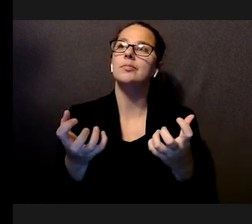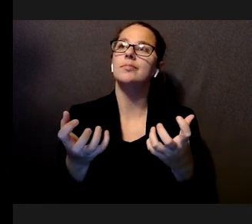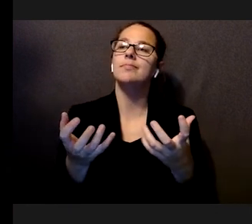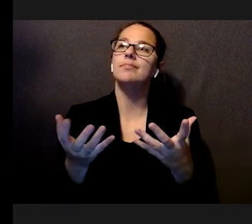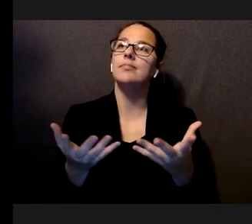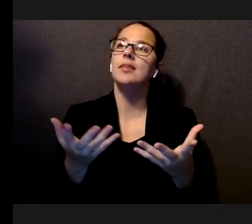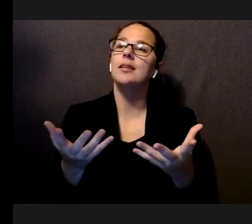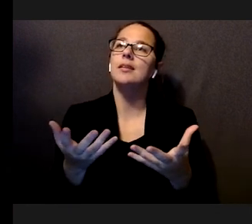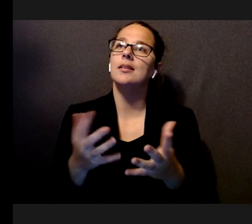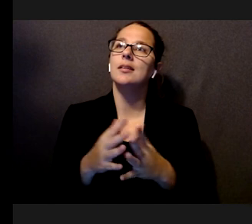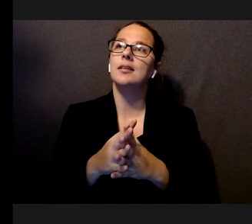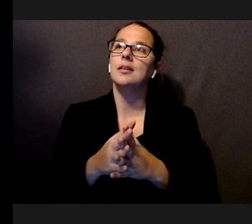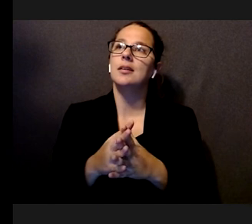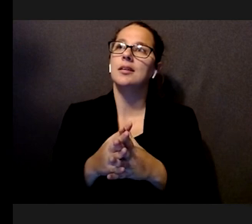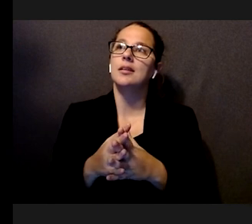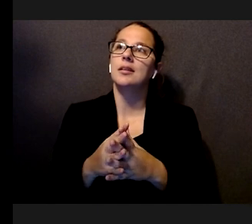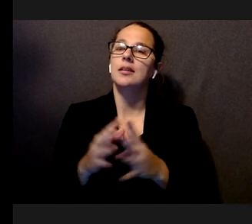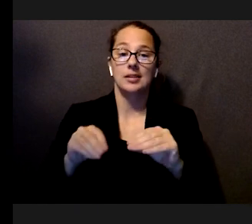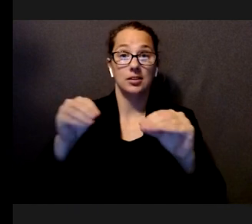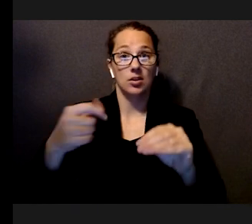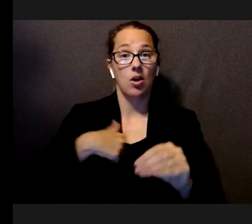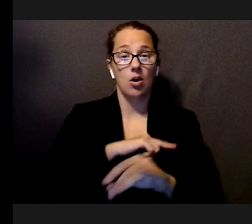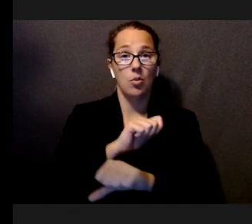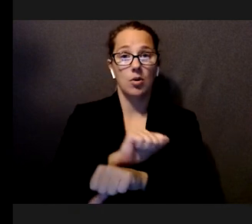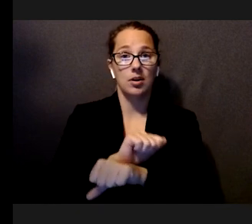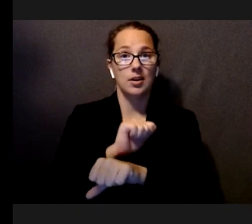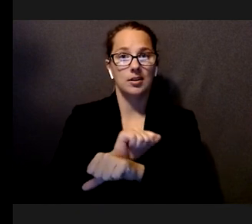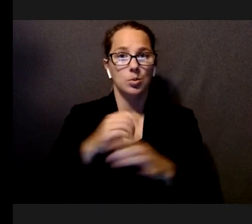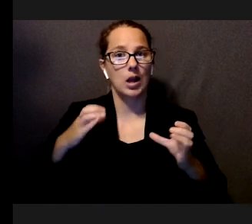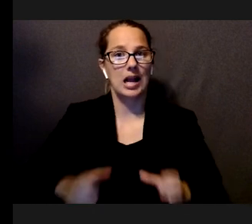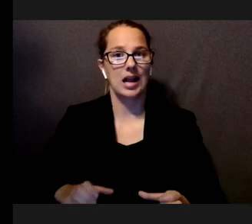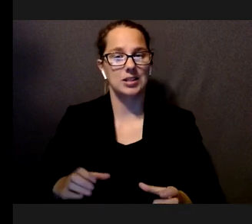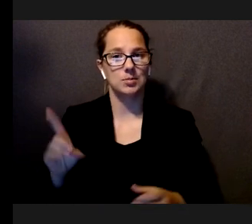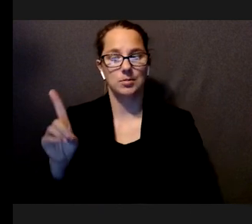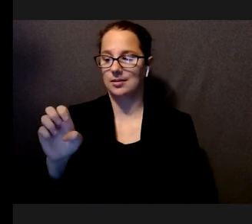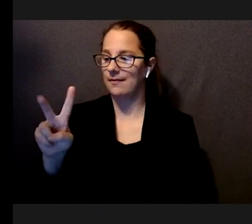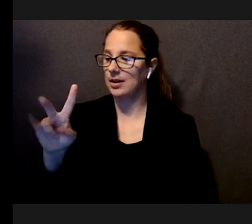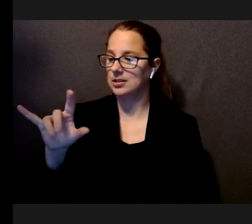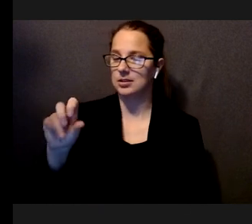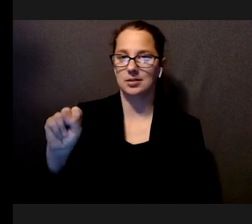work into consumer devices to have a real-world impact.